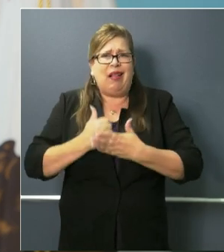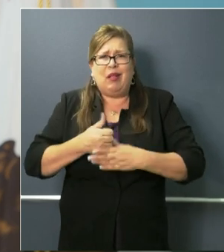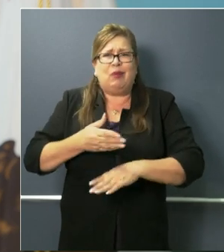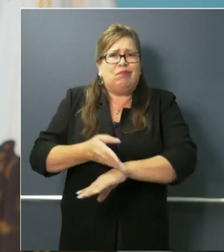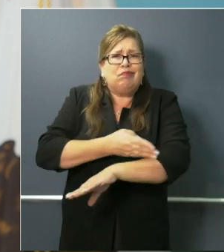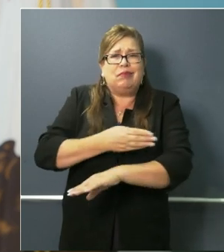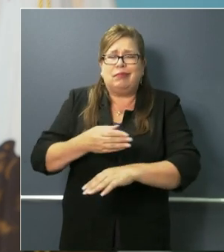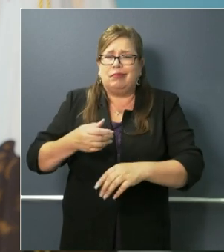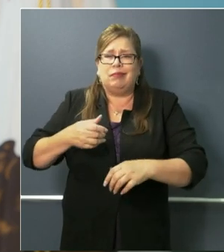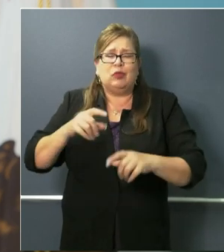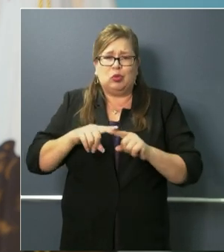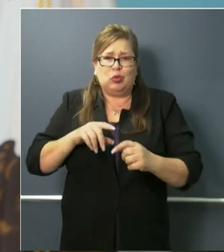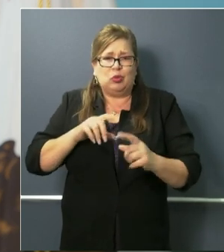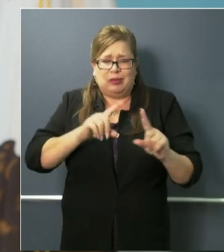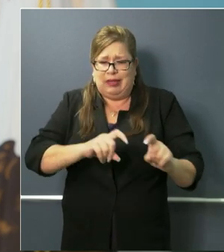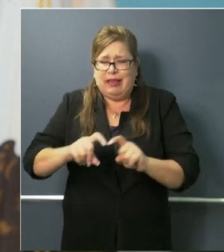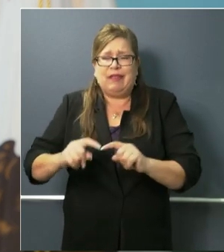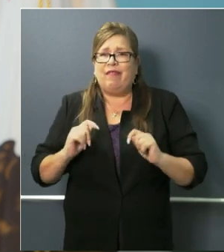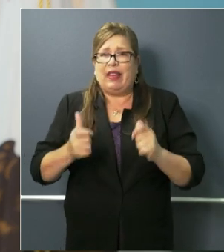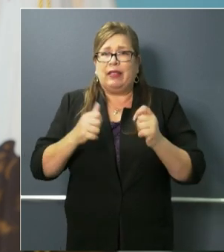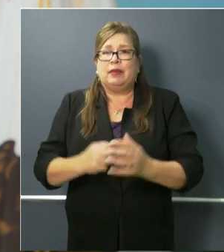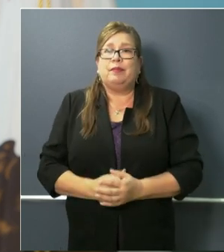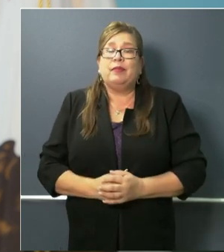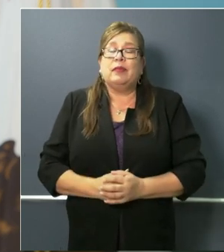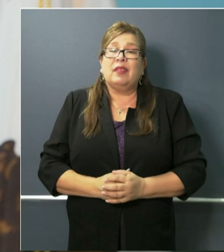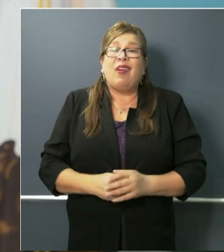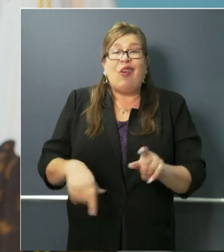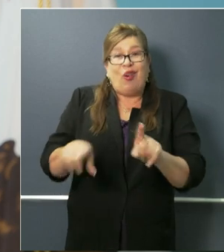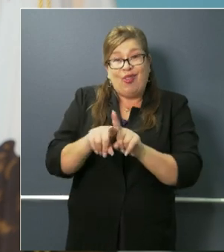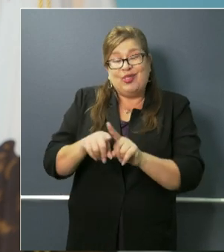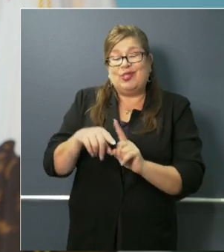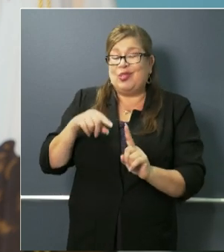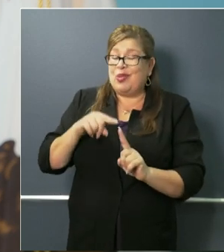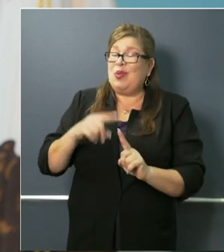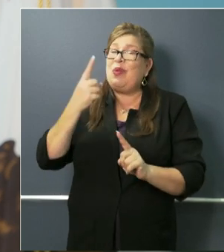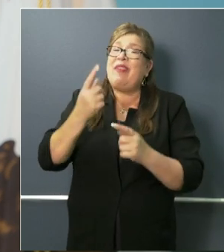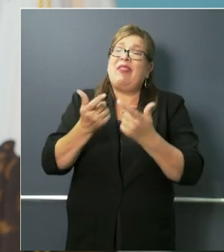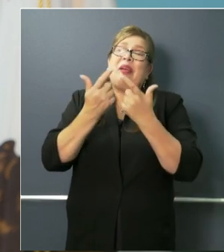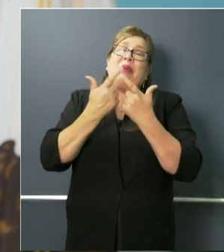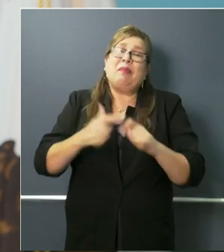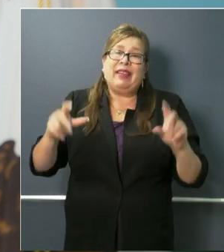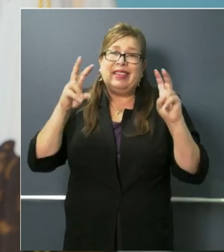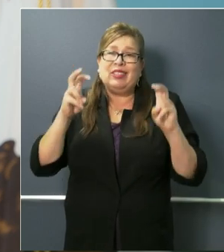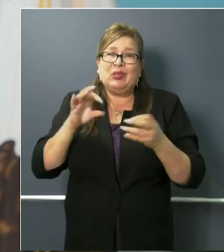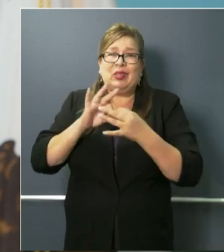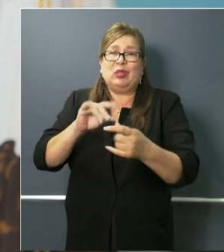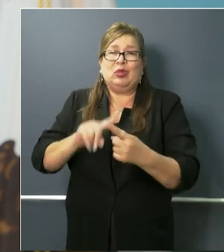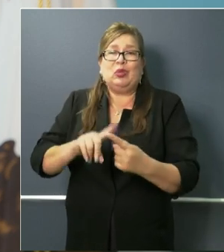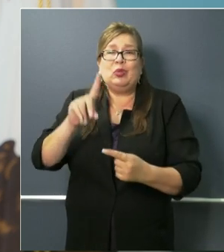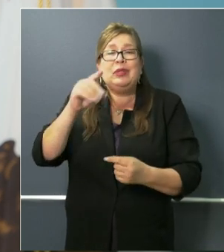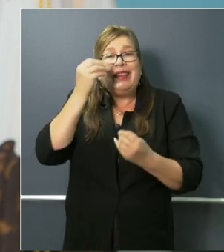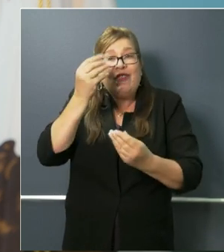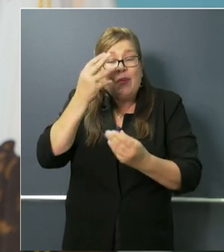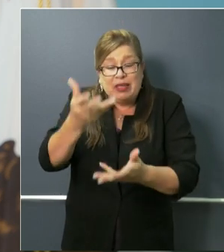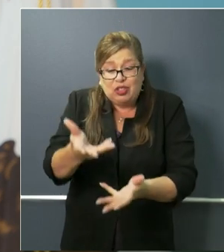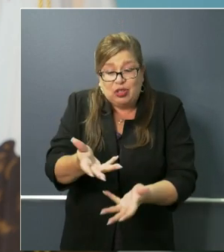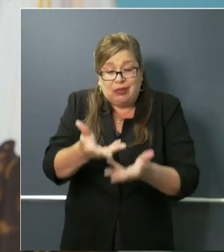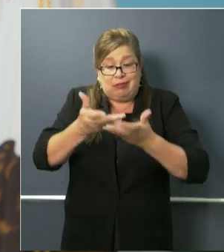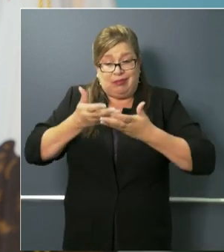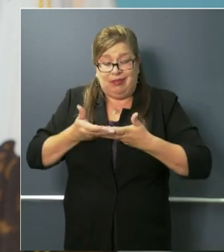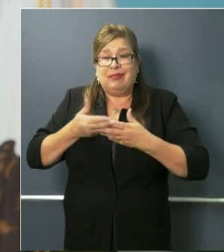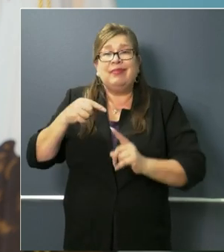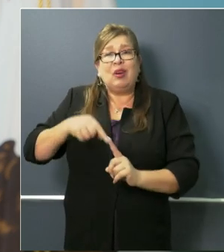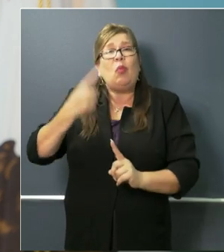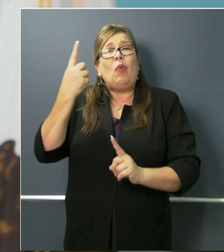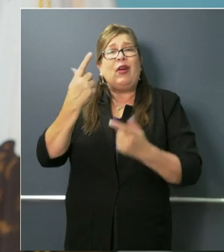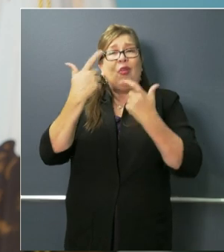relates to, again, the frustrating issue around data collection. We had one of our largest counties in the state that was providing that data, but not in the